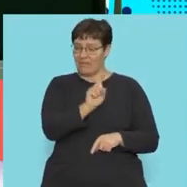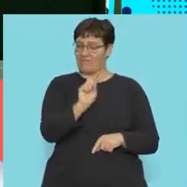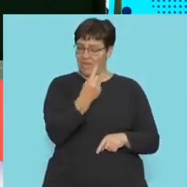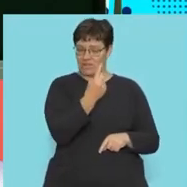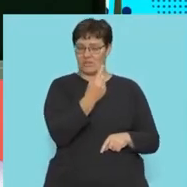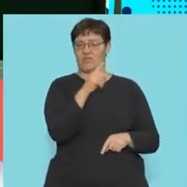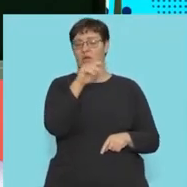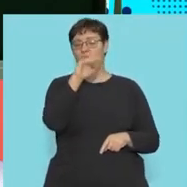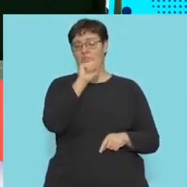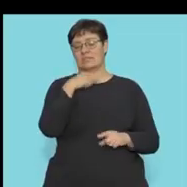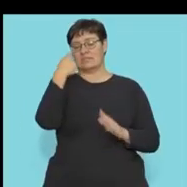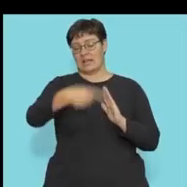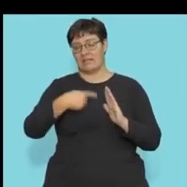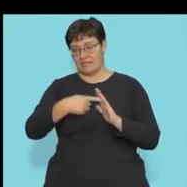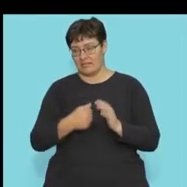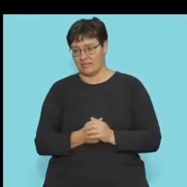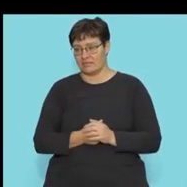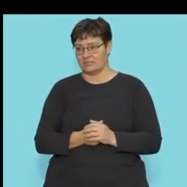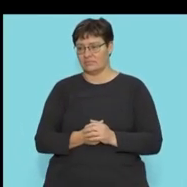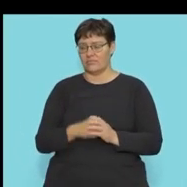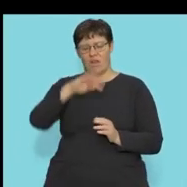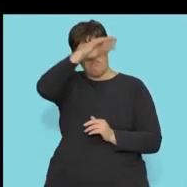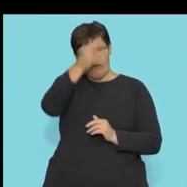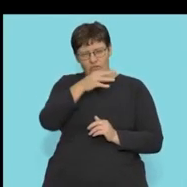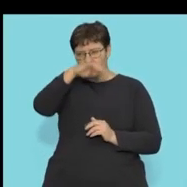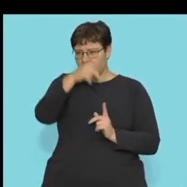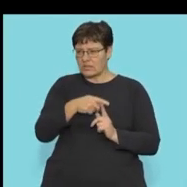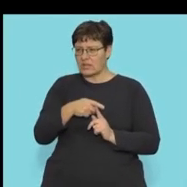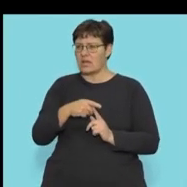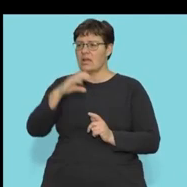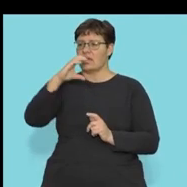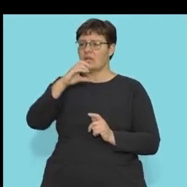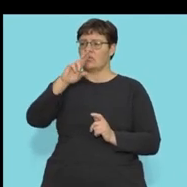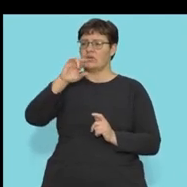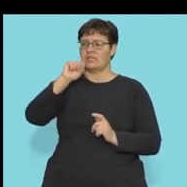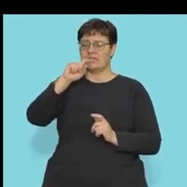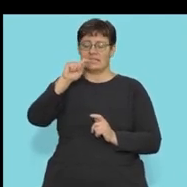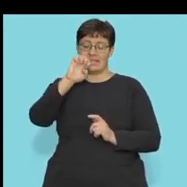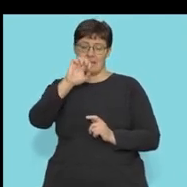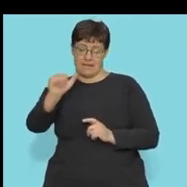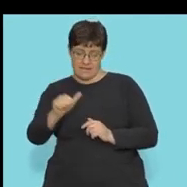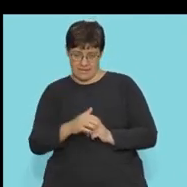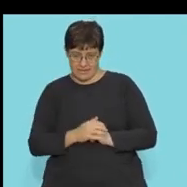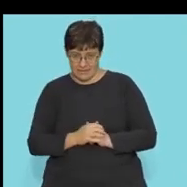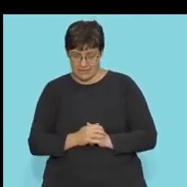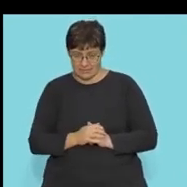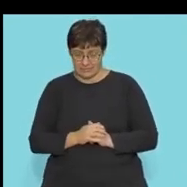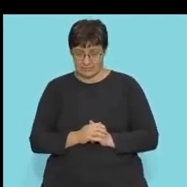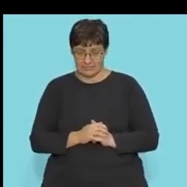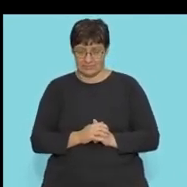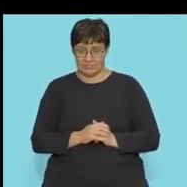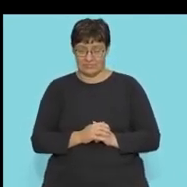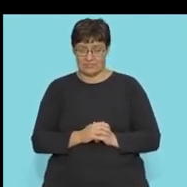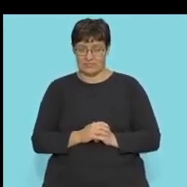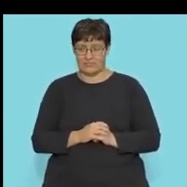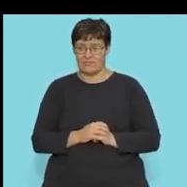reaction of the Krebs cycle. The folded structures on the inner membrane of the mitochondria are called the cristae.